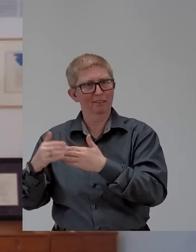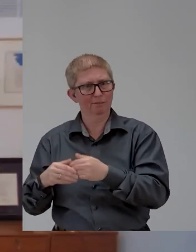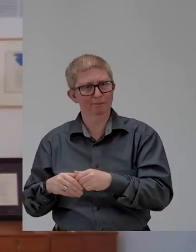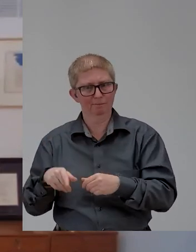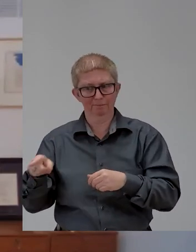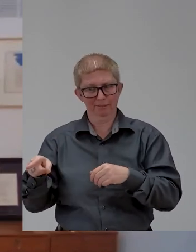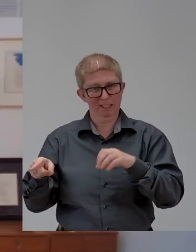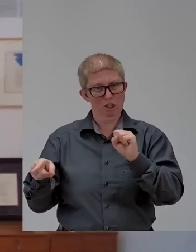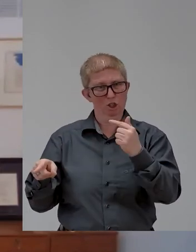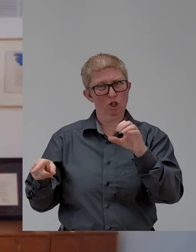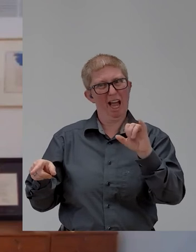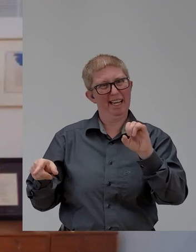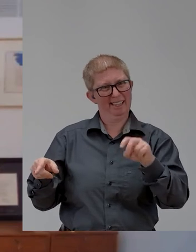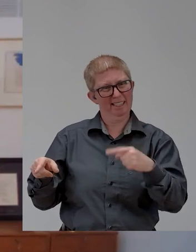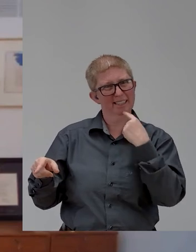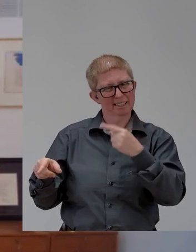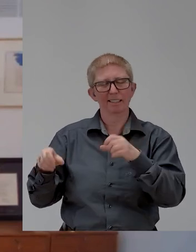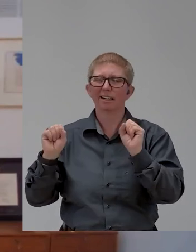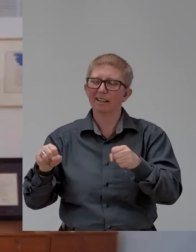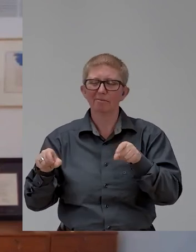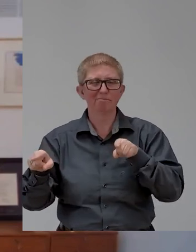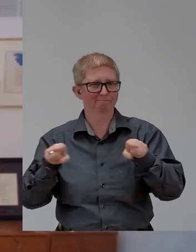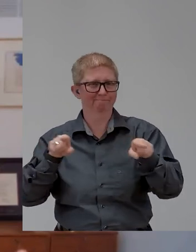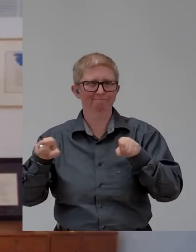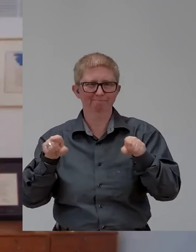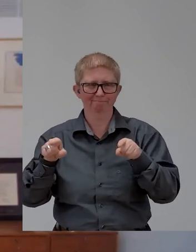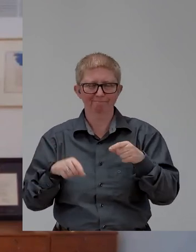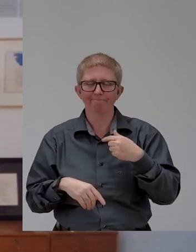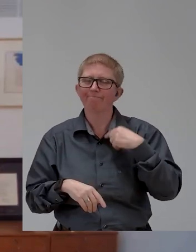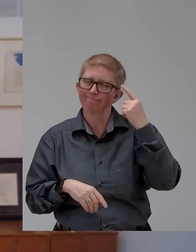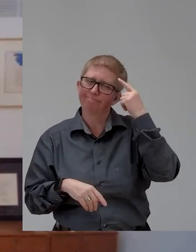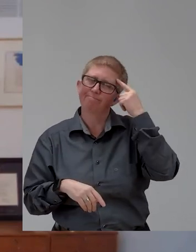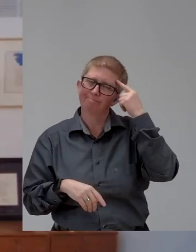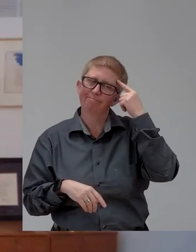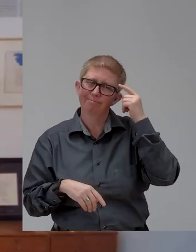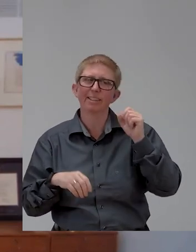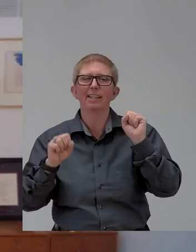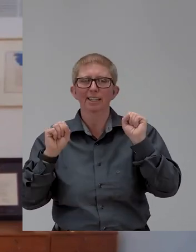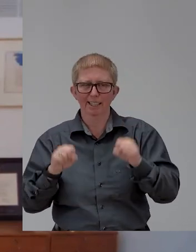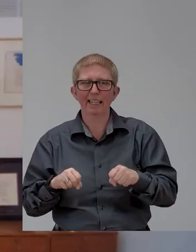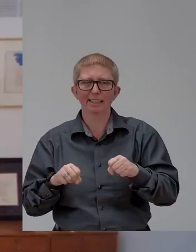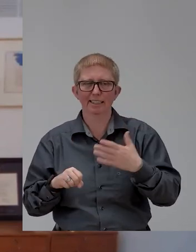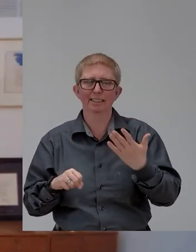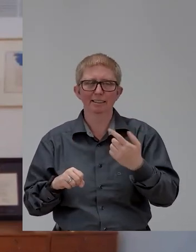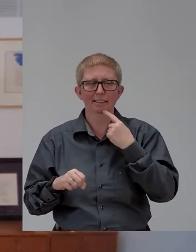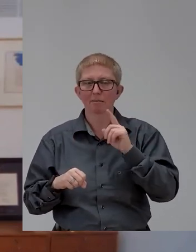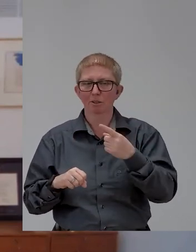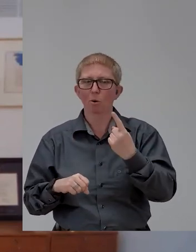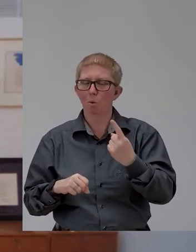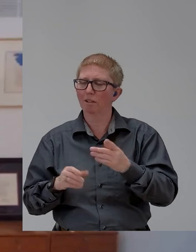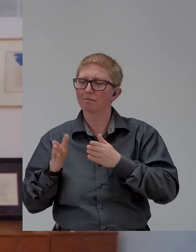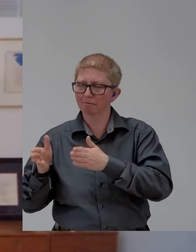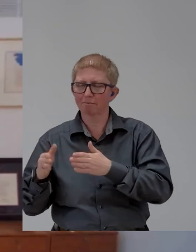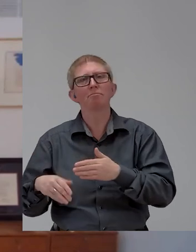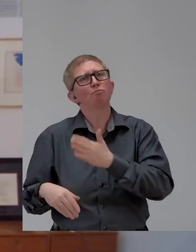I actually think it's going both ways. I think that we need to celebrate what we've accomplished, but also focus on the systemic problems